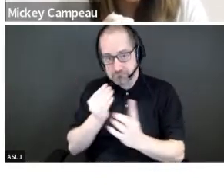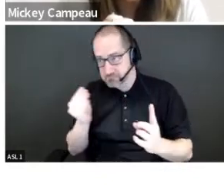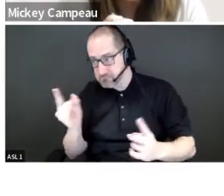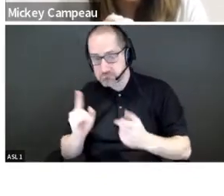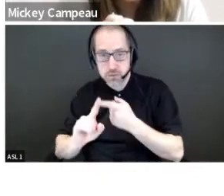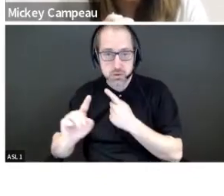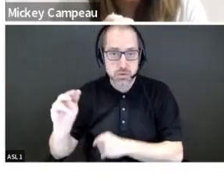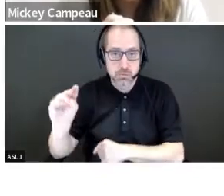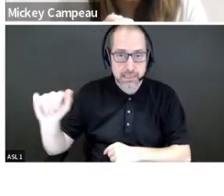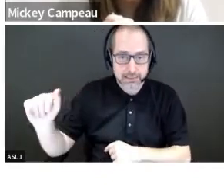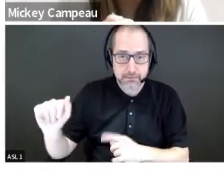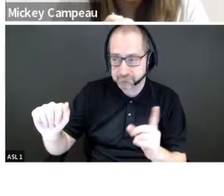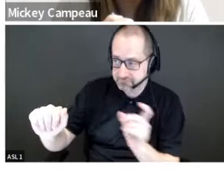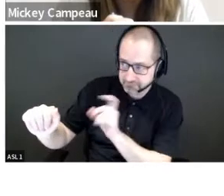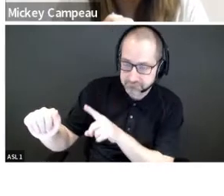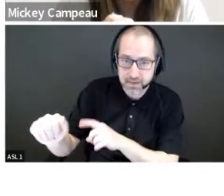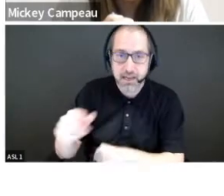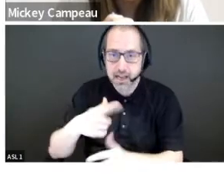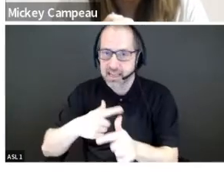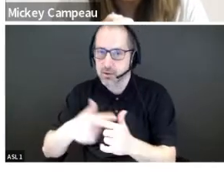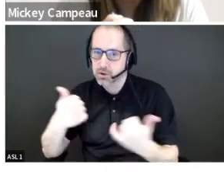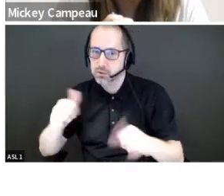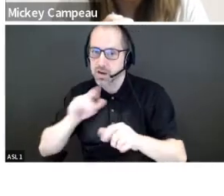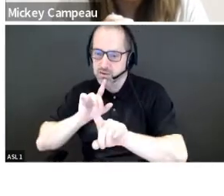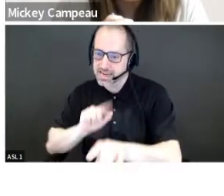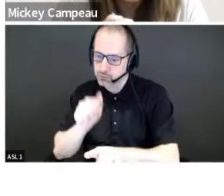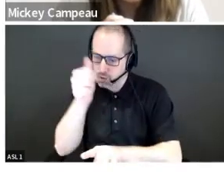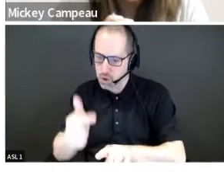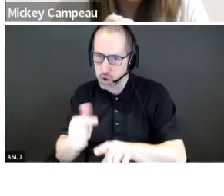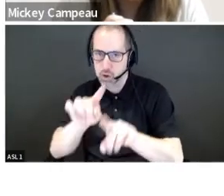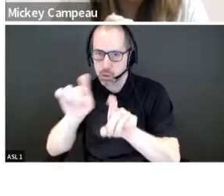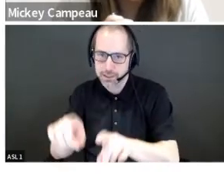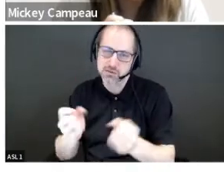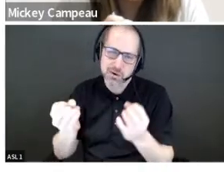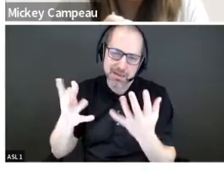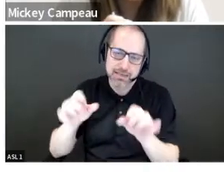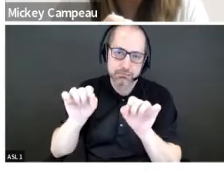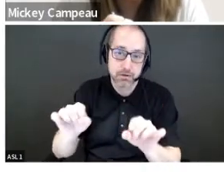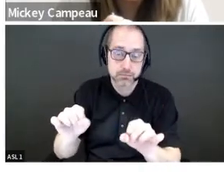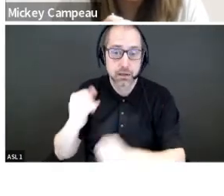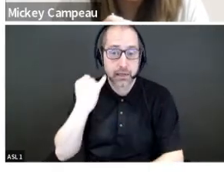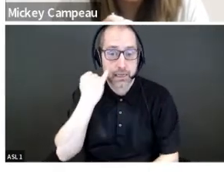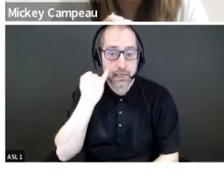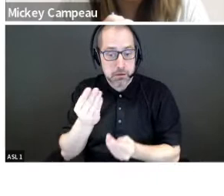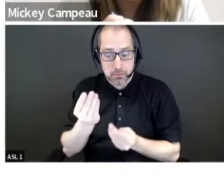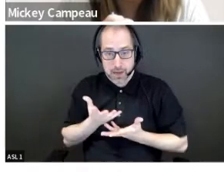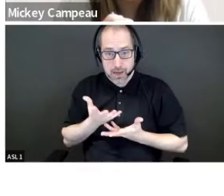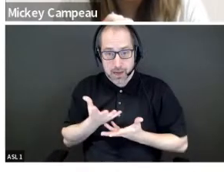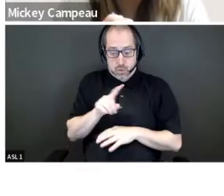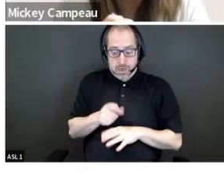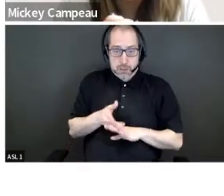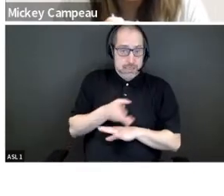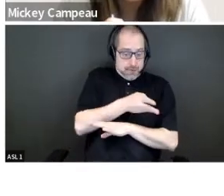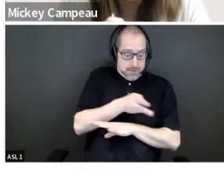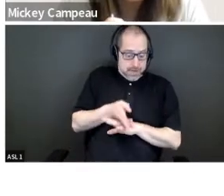jump in and ask Melissa your questions and will answer as many questions as possible. And if you provided your questions in advance, we will also get